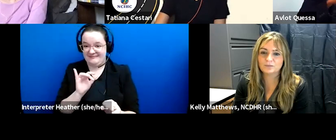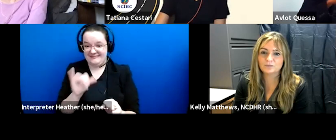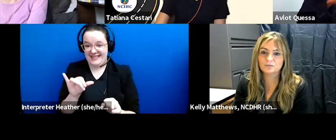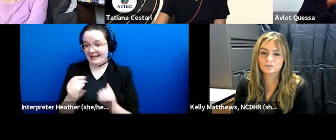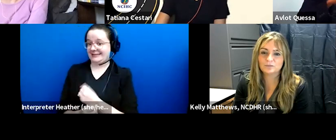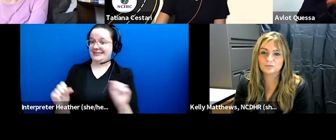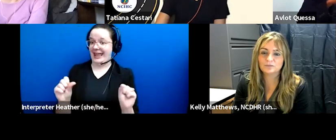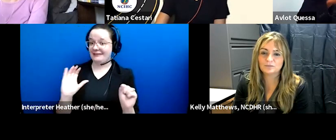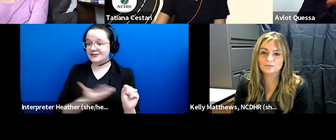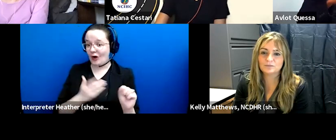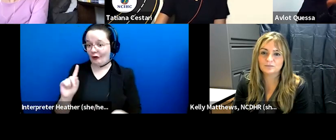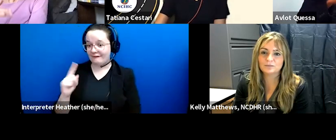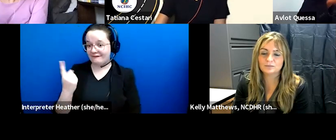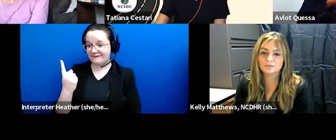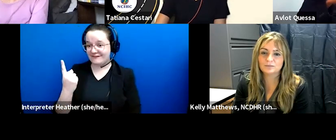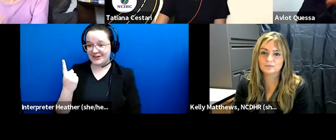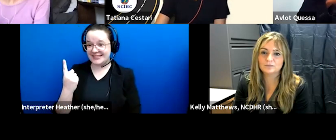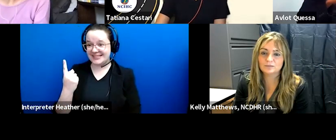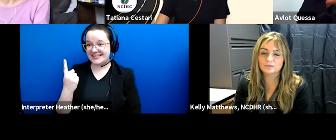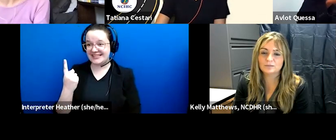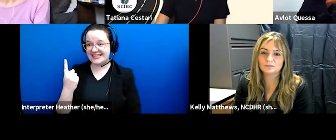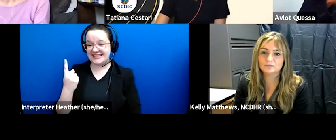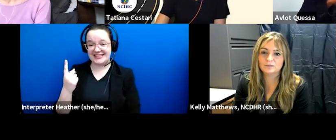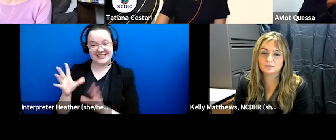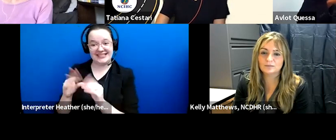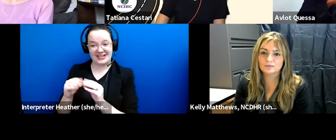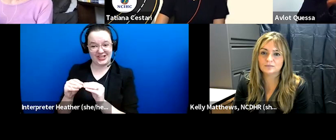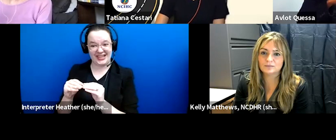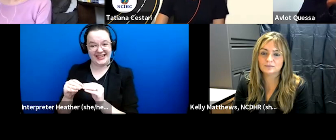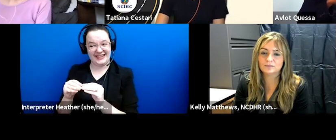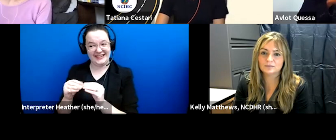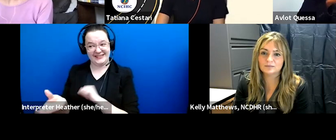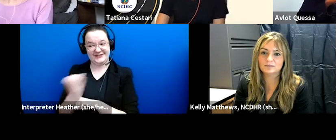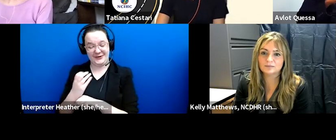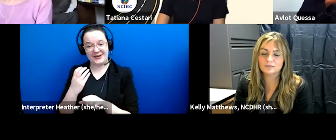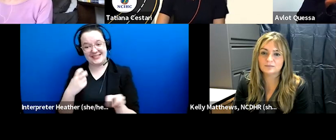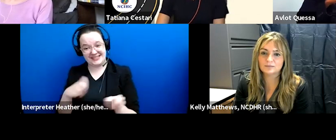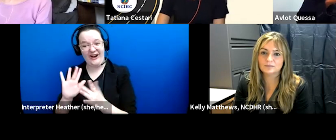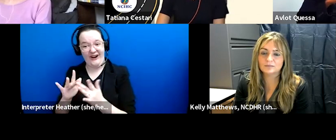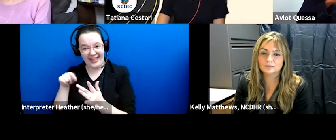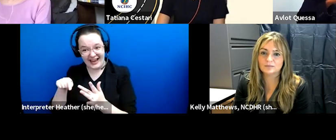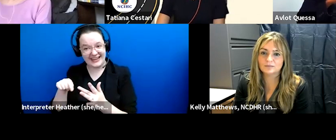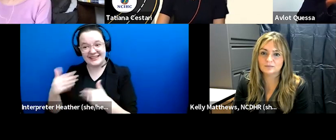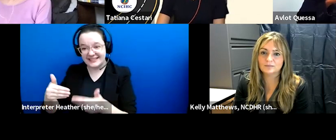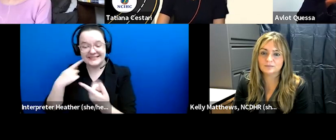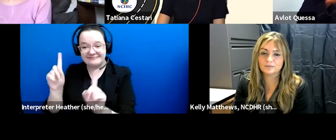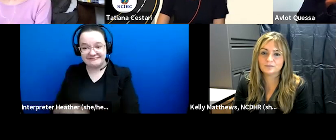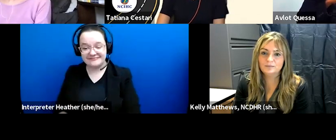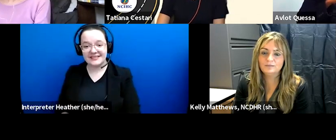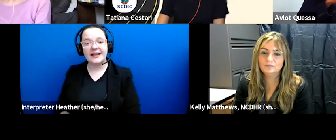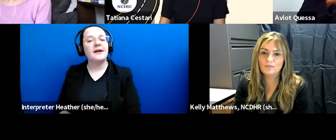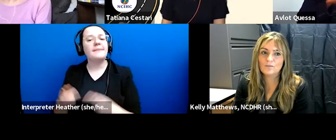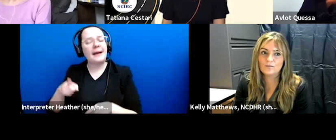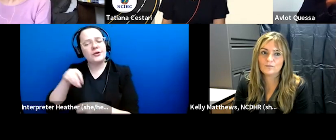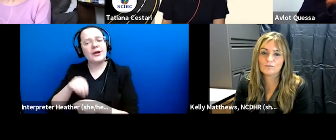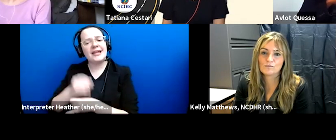that first uh that first session of ours now if you have a situation where you're in an institution you have